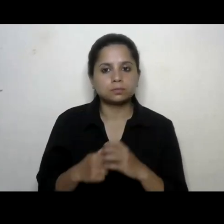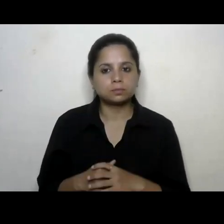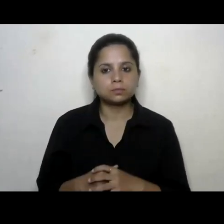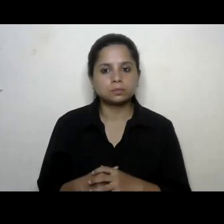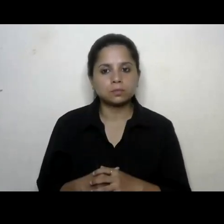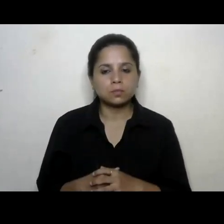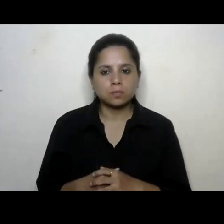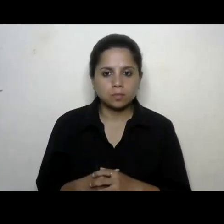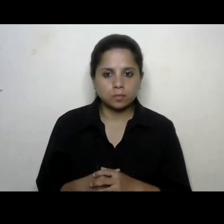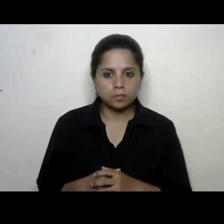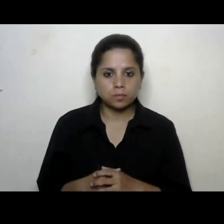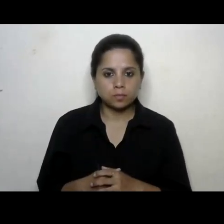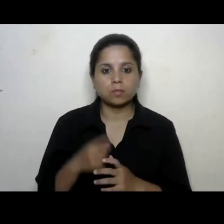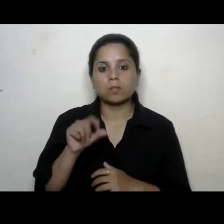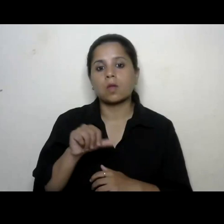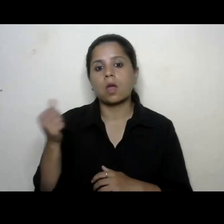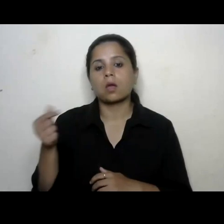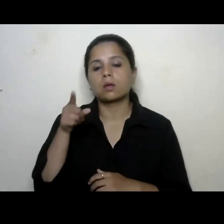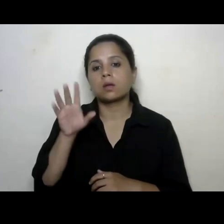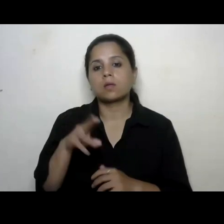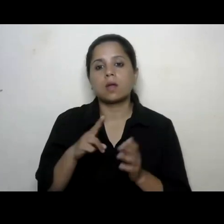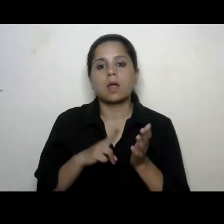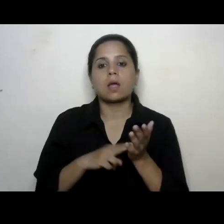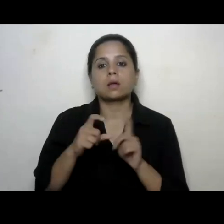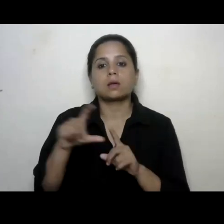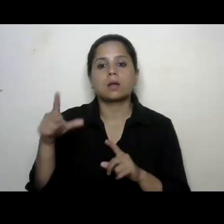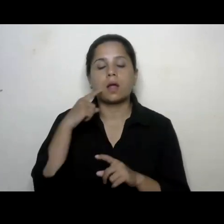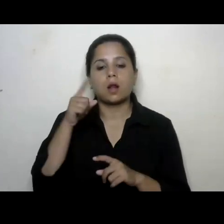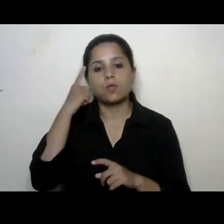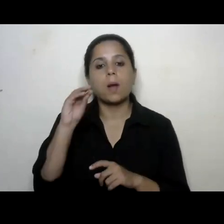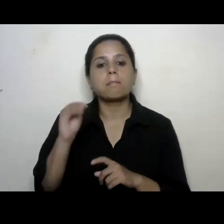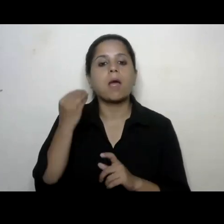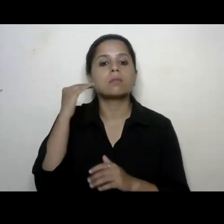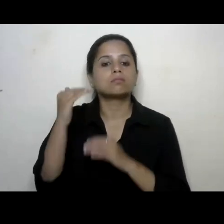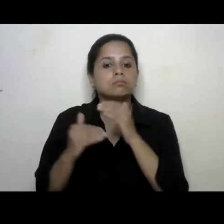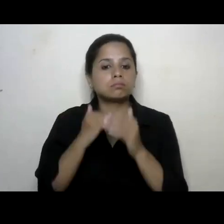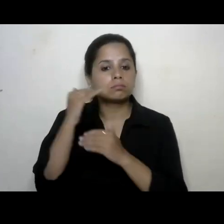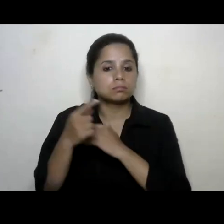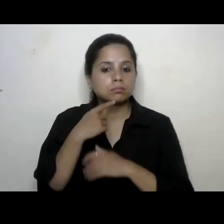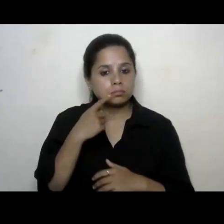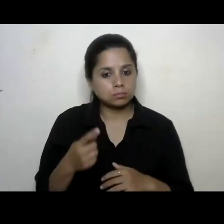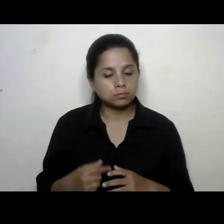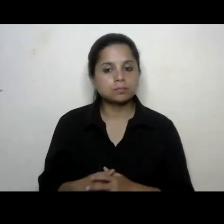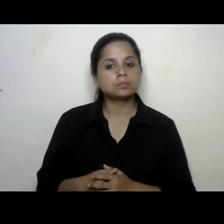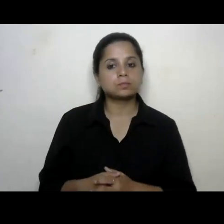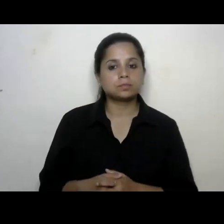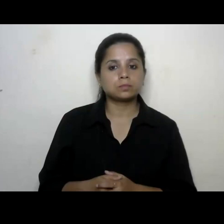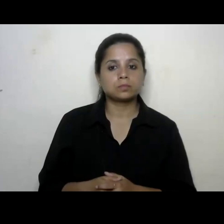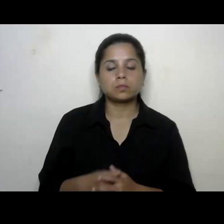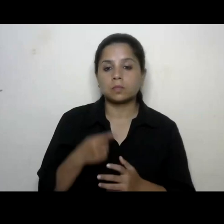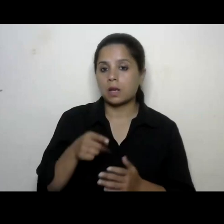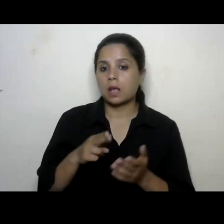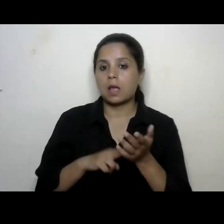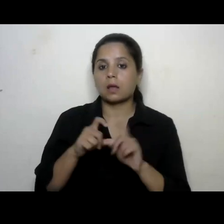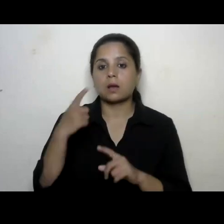the another function that ndli usually do that ndli helps